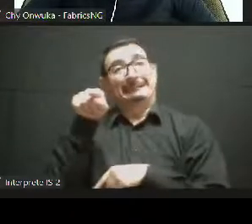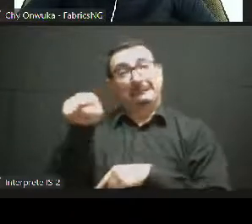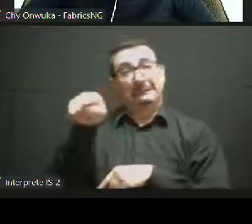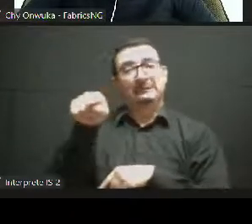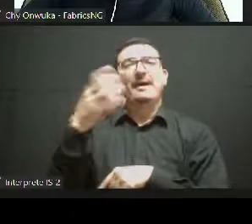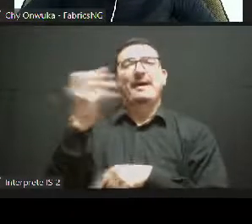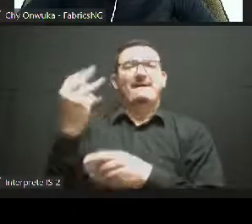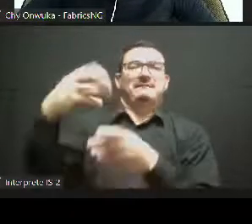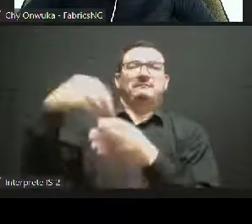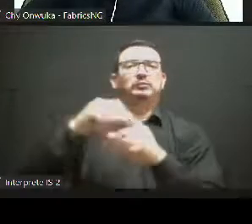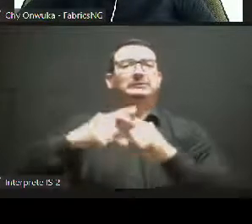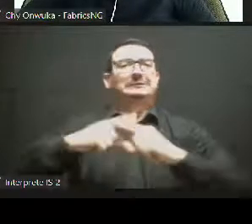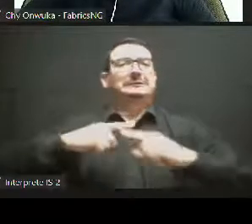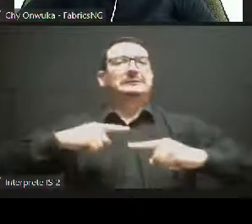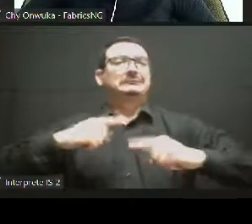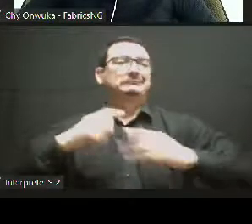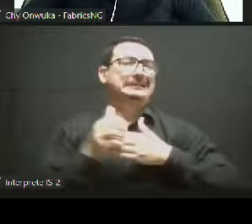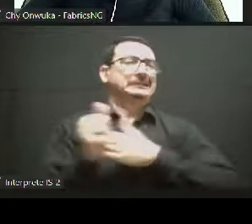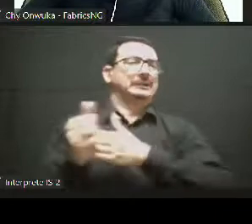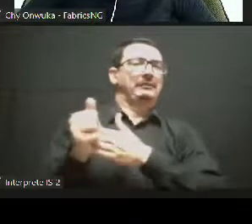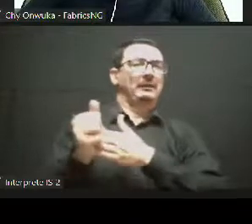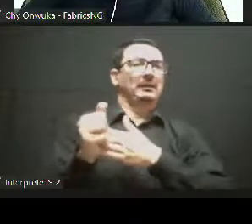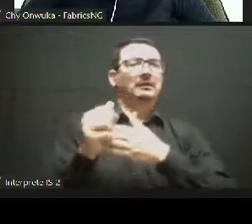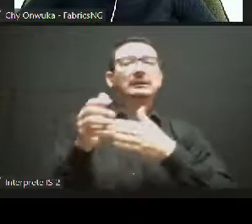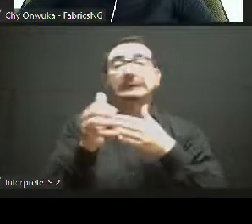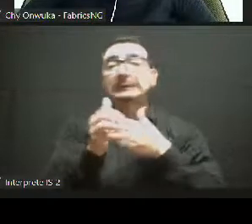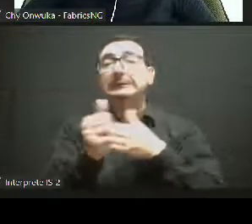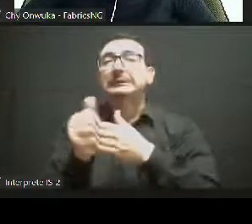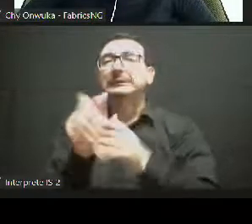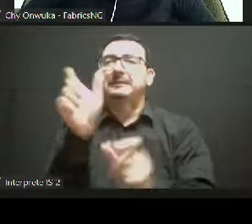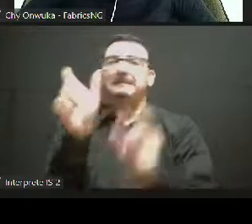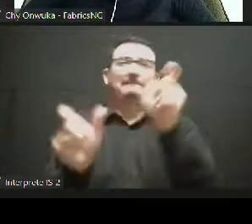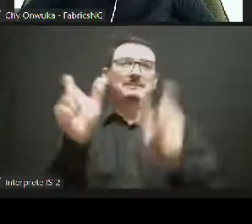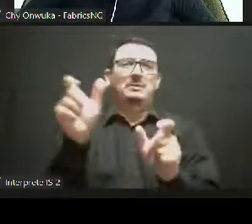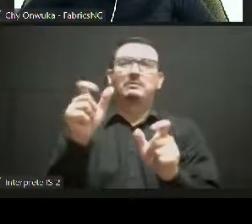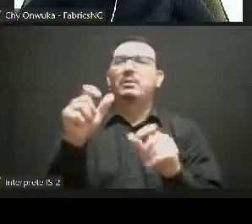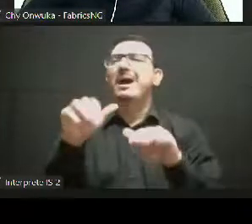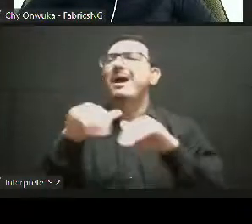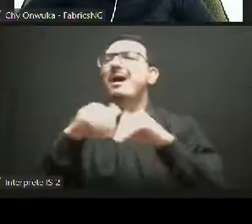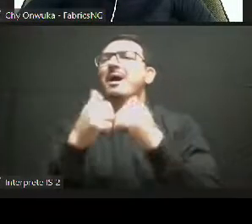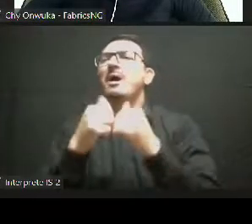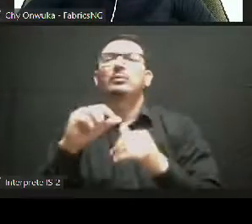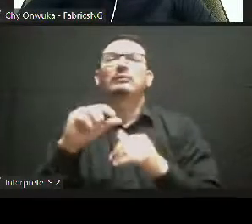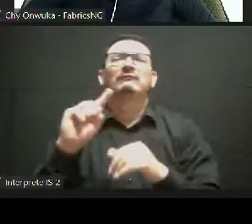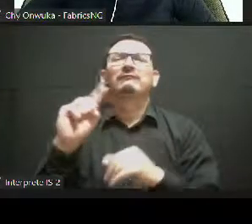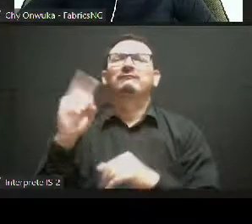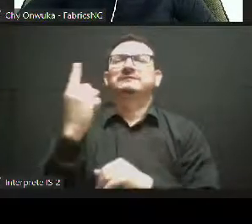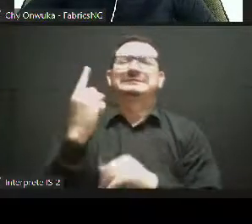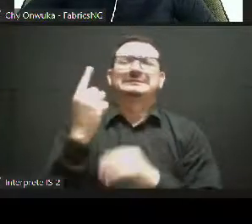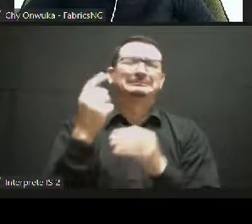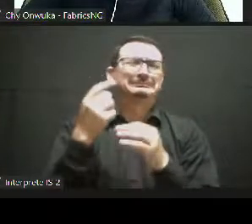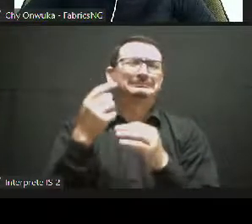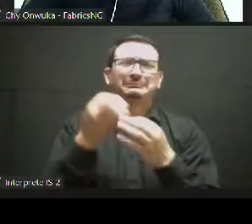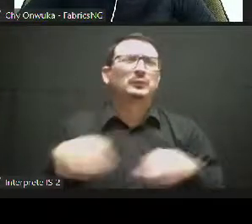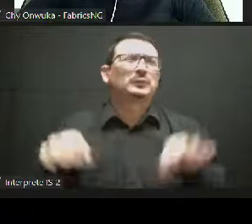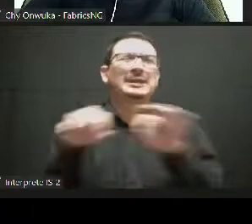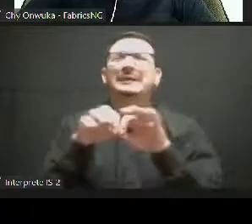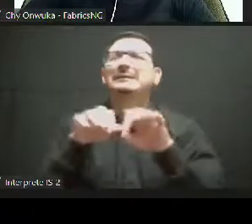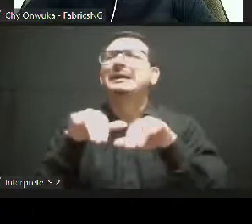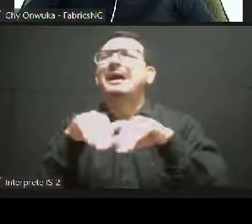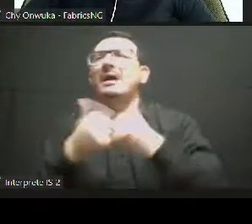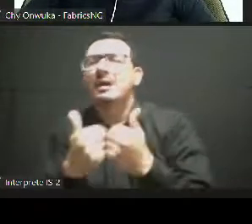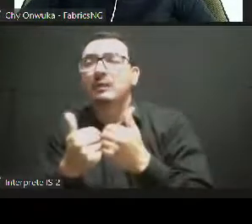COVID pandemic, but it fell as very, very timely and appropriate. This priority is called